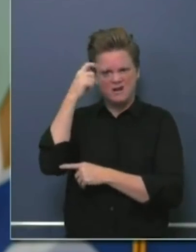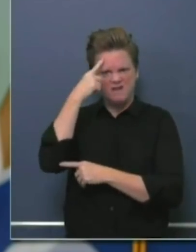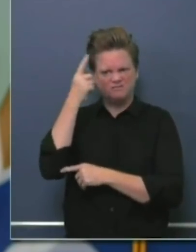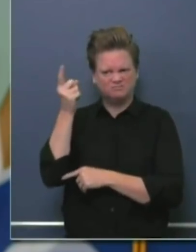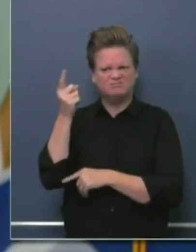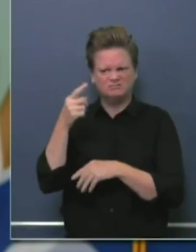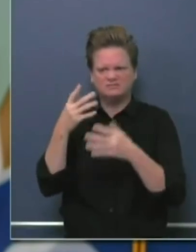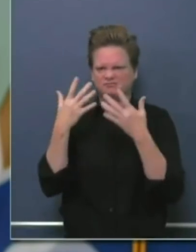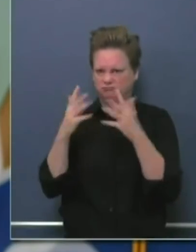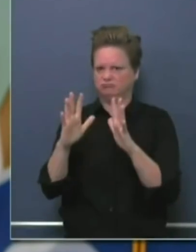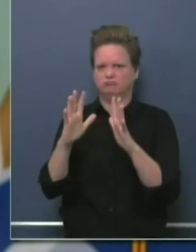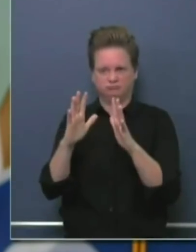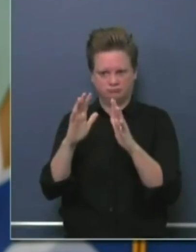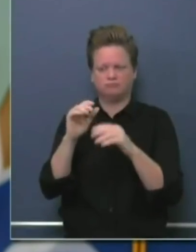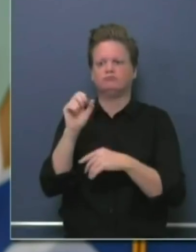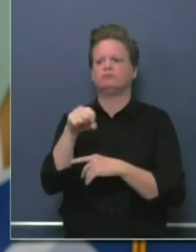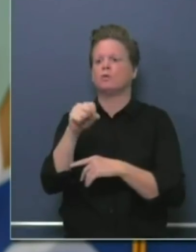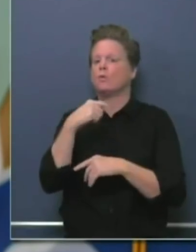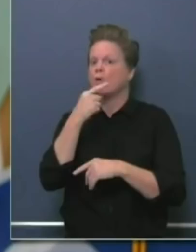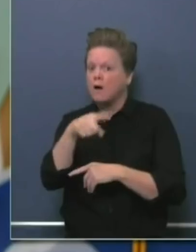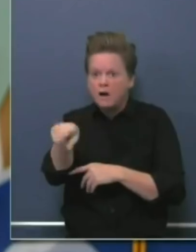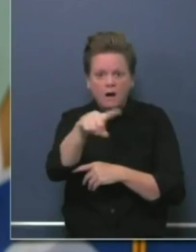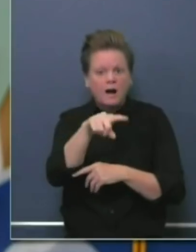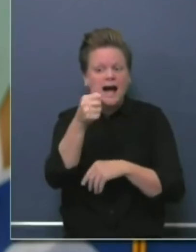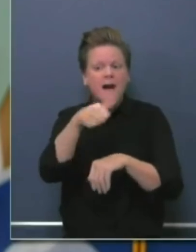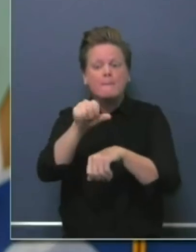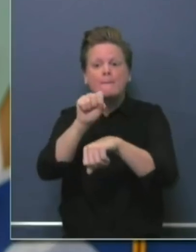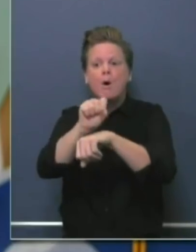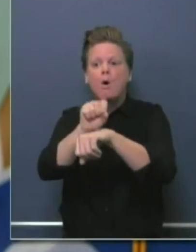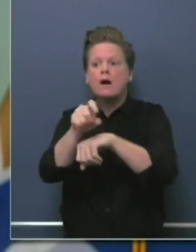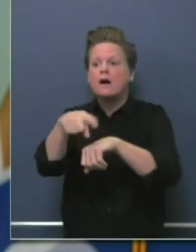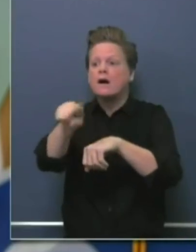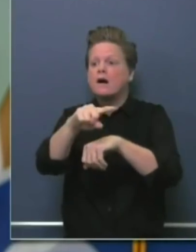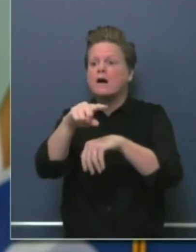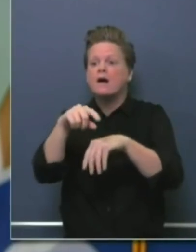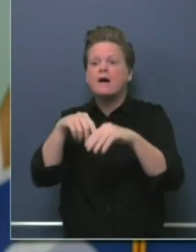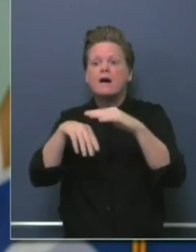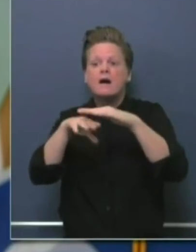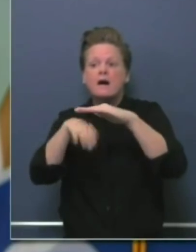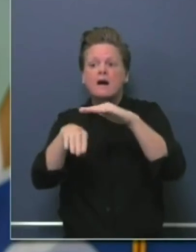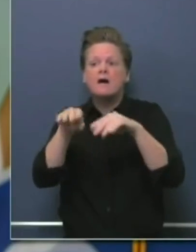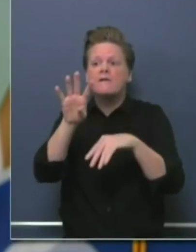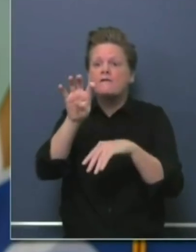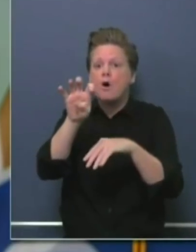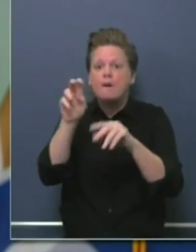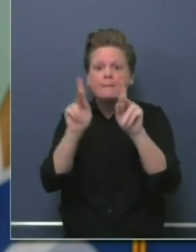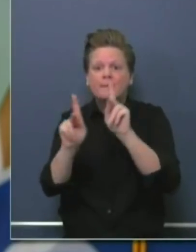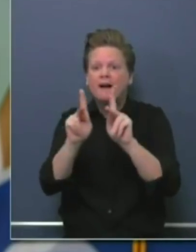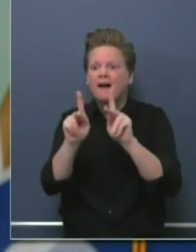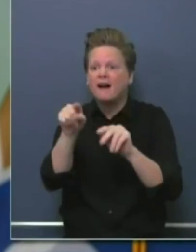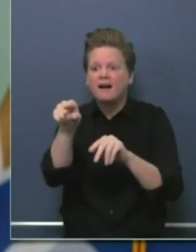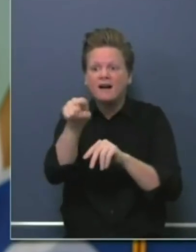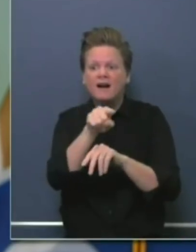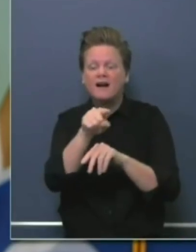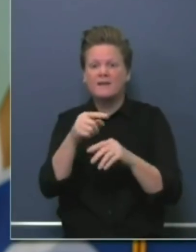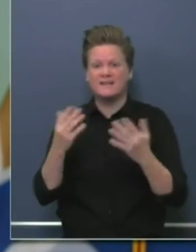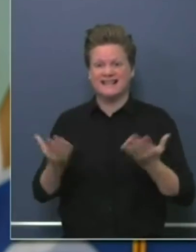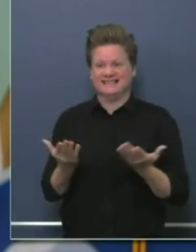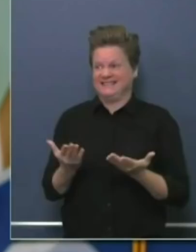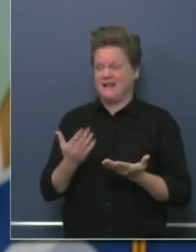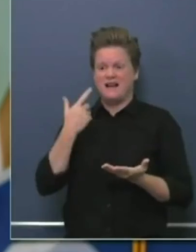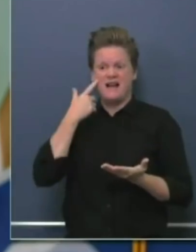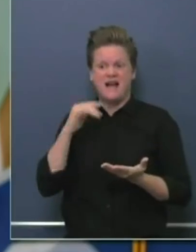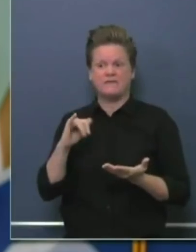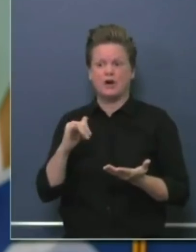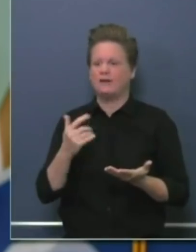500, but not for some of these larger chains and their employers. In the state of California, we augmented that with the